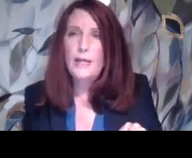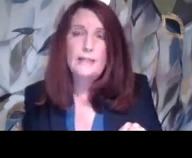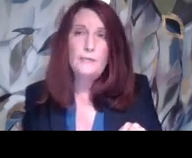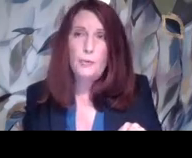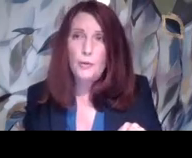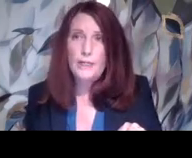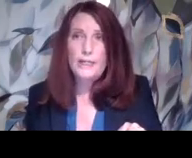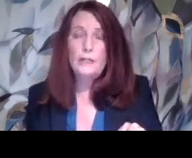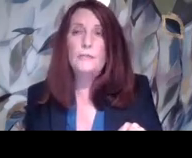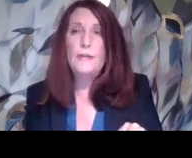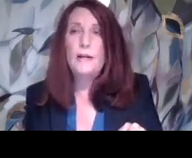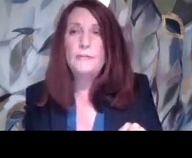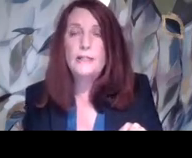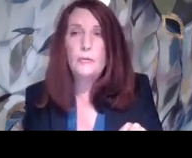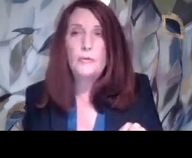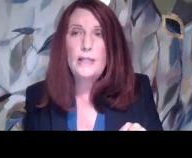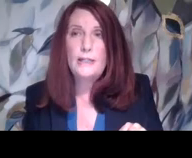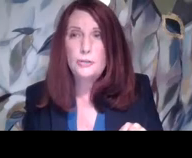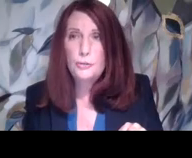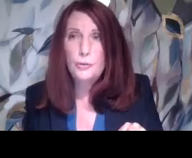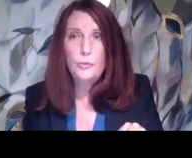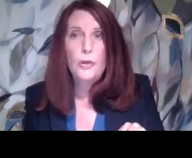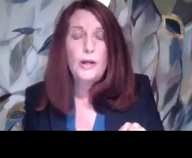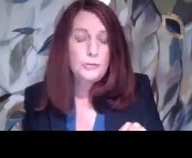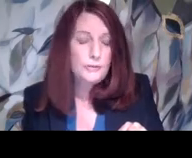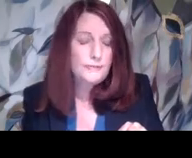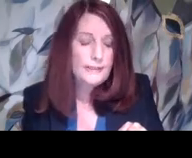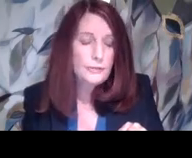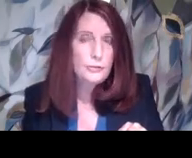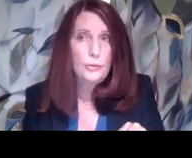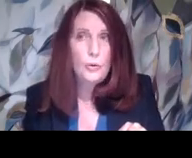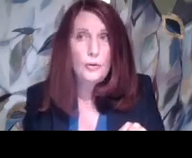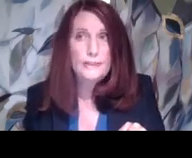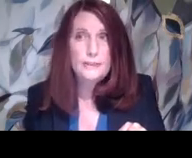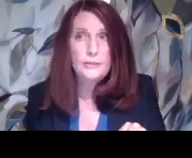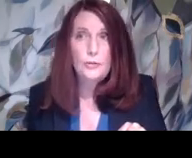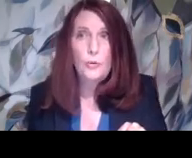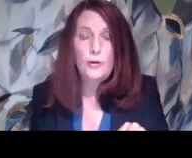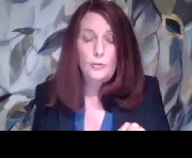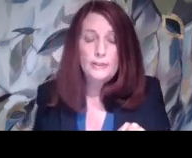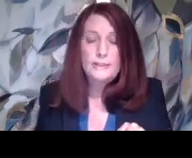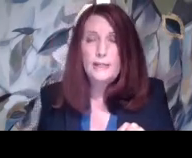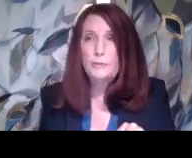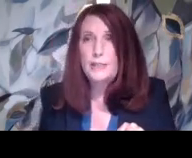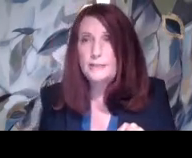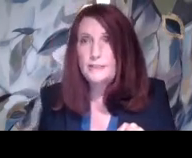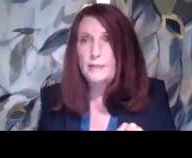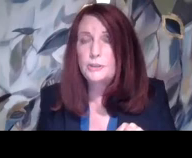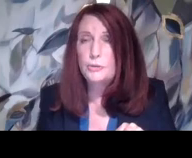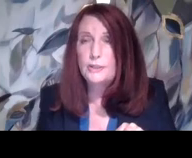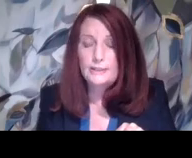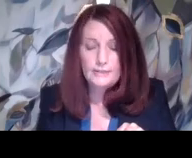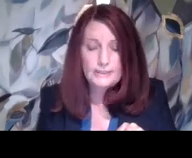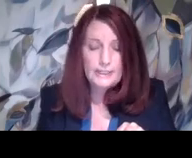and they've reported it and you found that, that it's true. A school's found that it's true or is, or wants to take protective